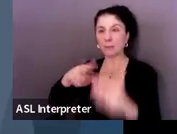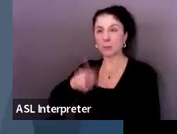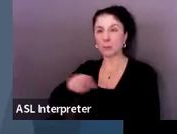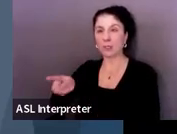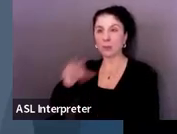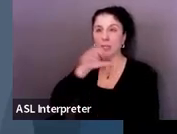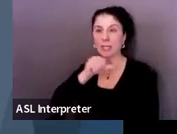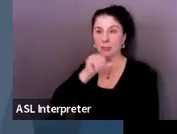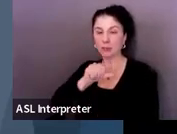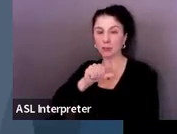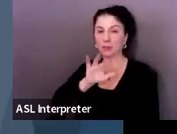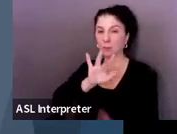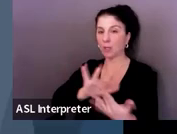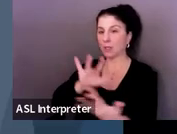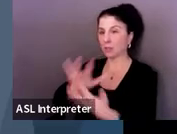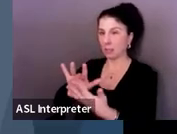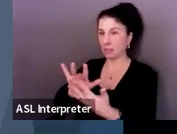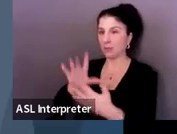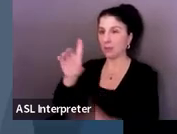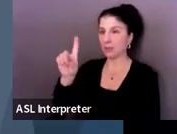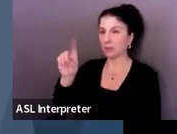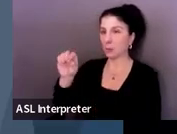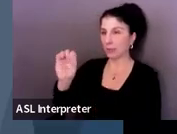People for the Department of Education.